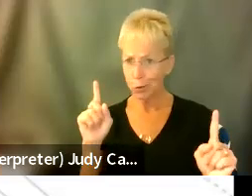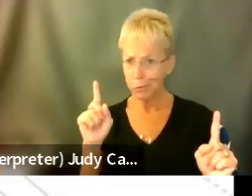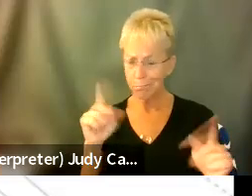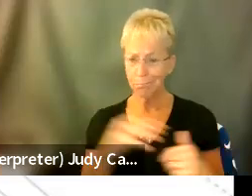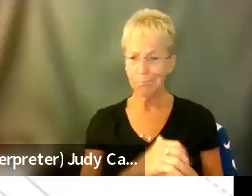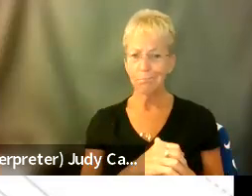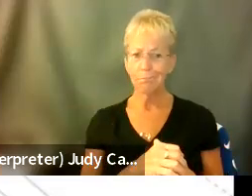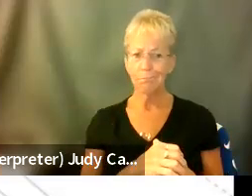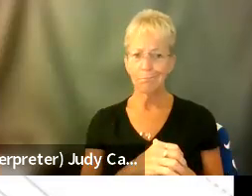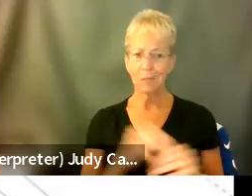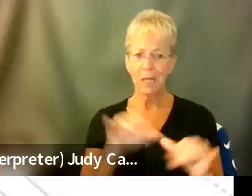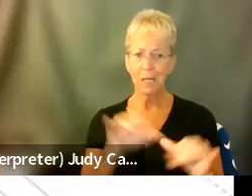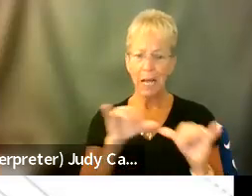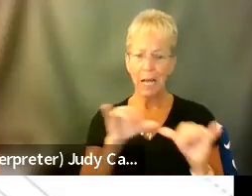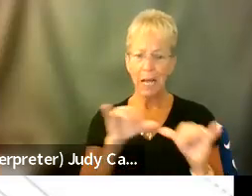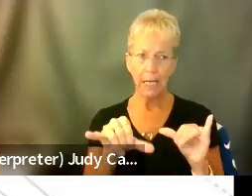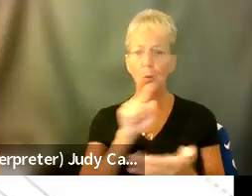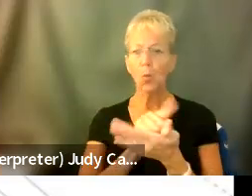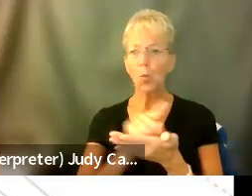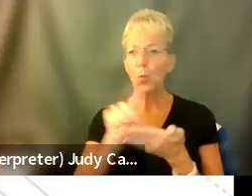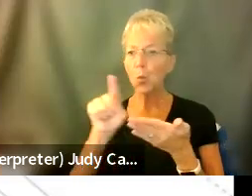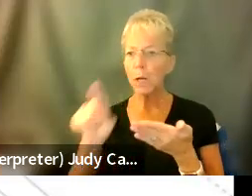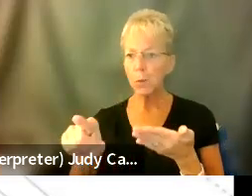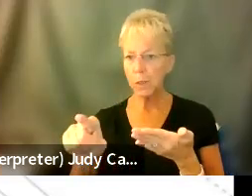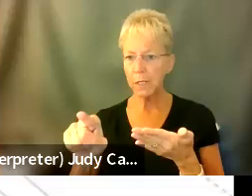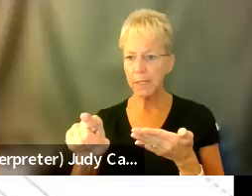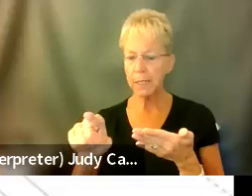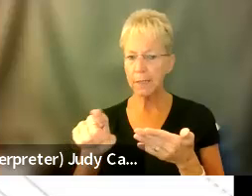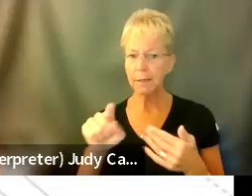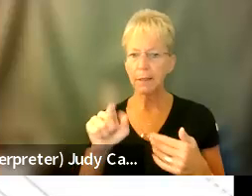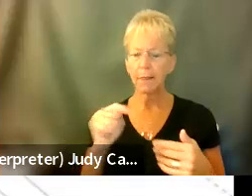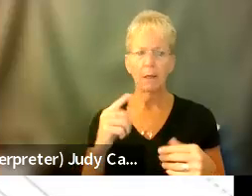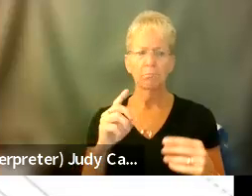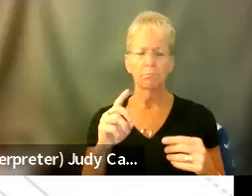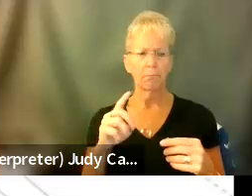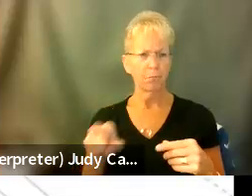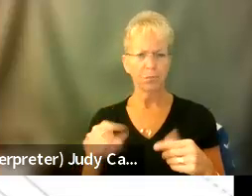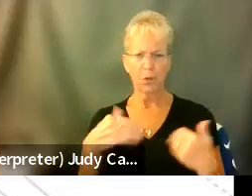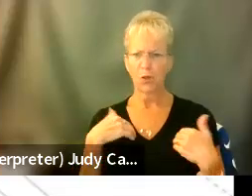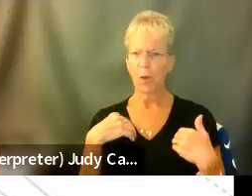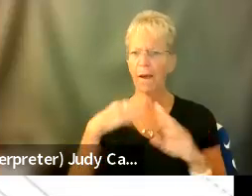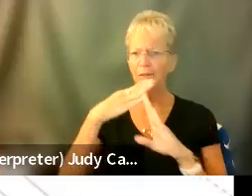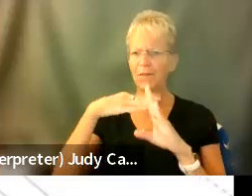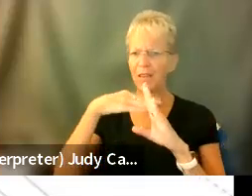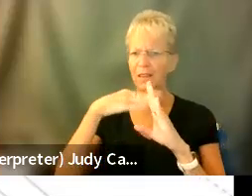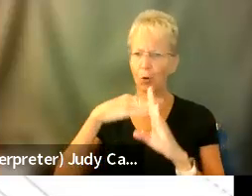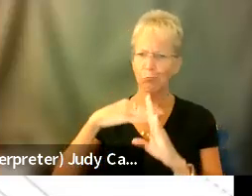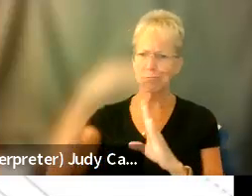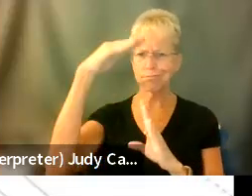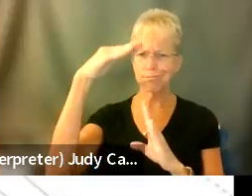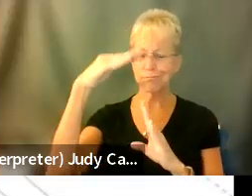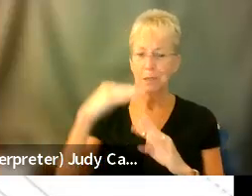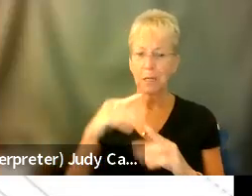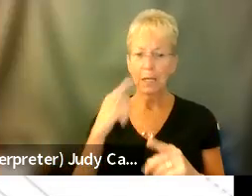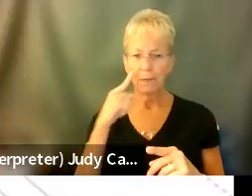stayed for a week. Um, and then all of a sudden, and they're like, you have a fever. Um, and we think